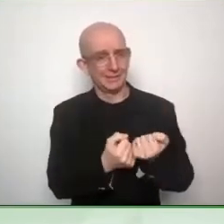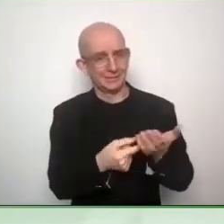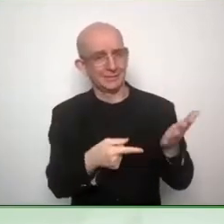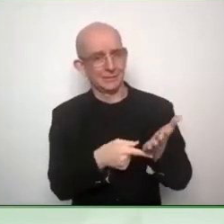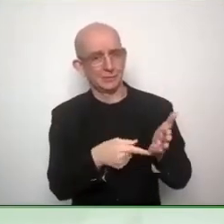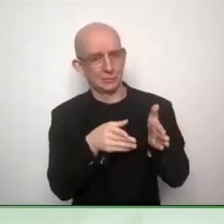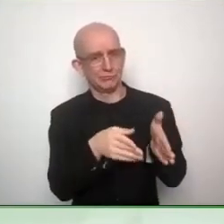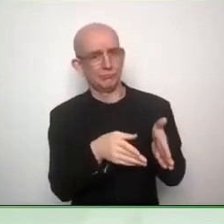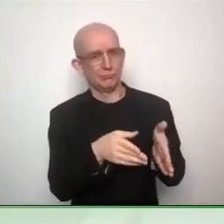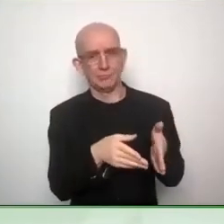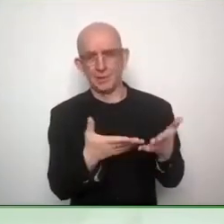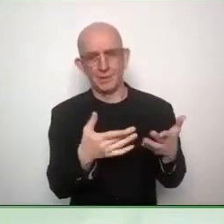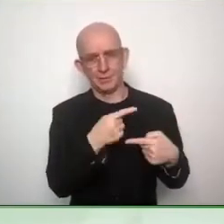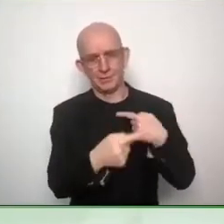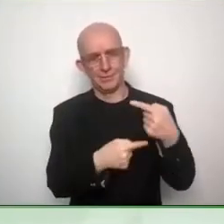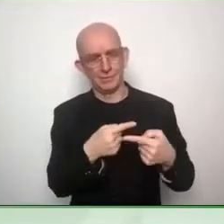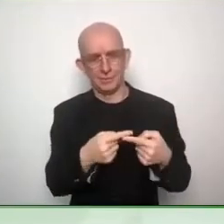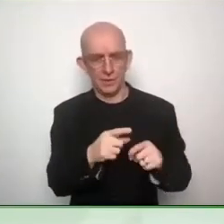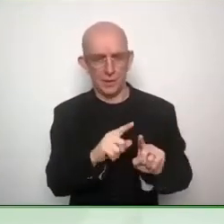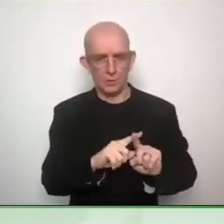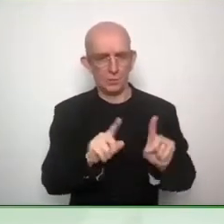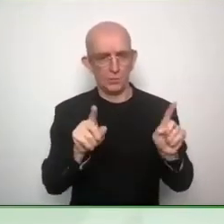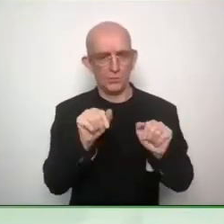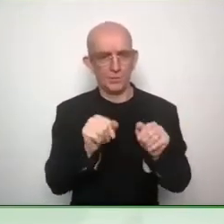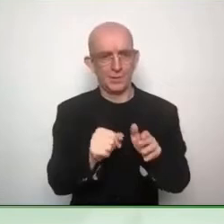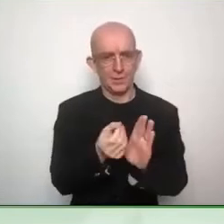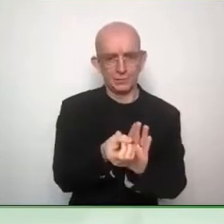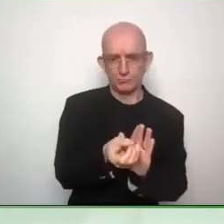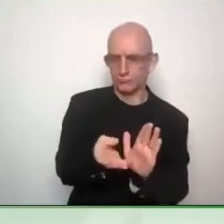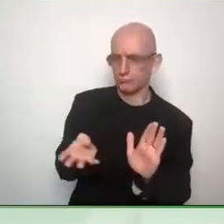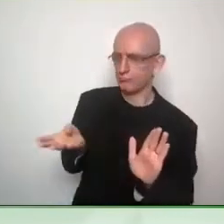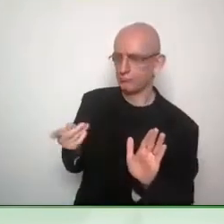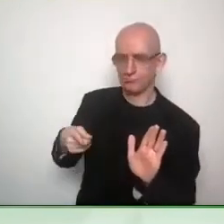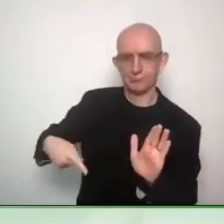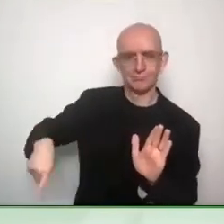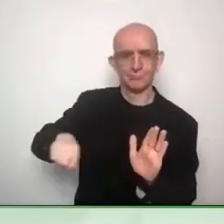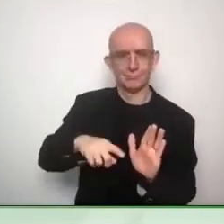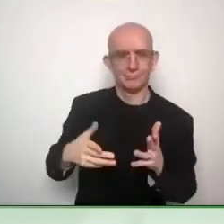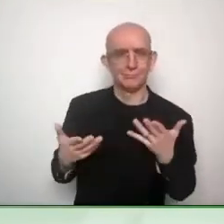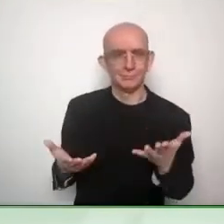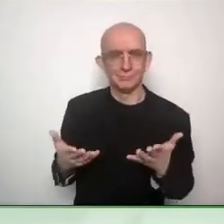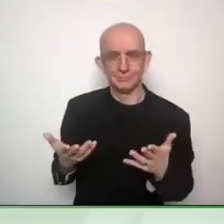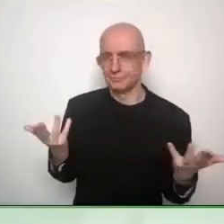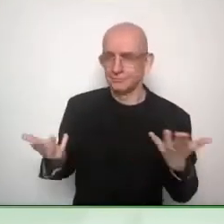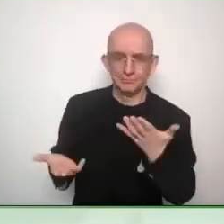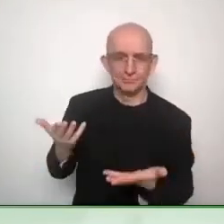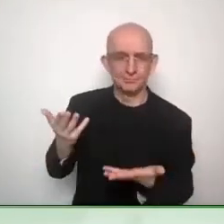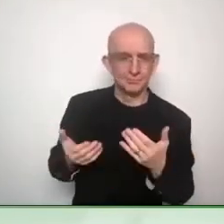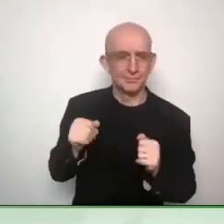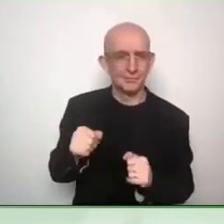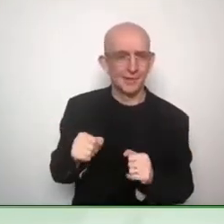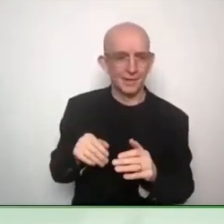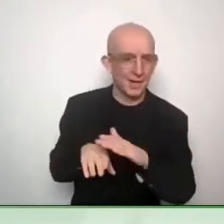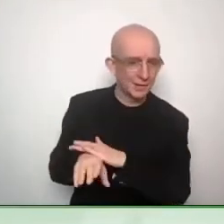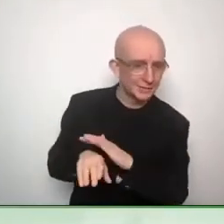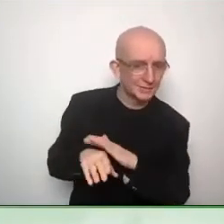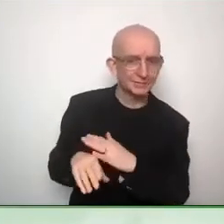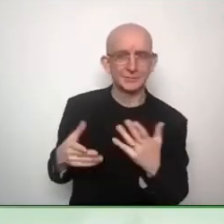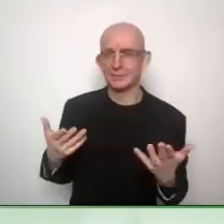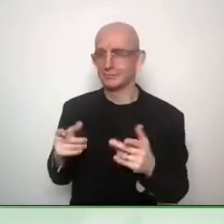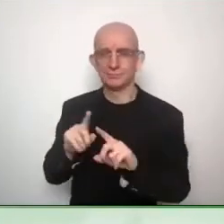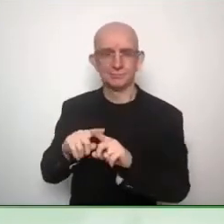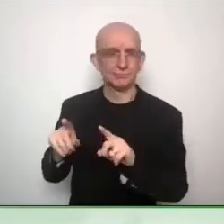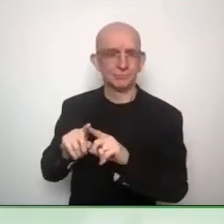more recent, ambient assisted living technology, smart home technologies, and more recently also technology in digital healthcare,